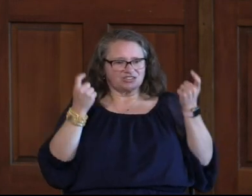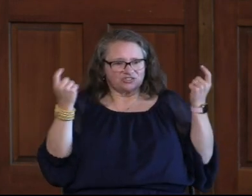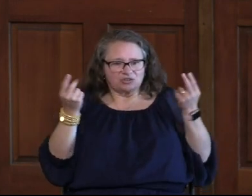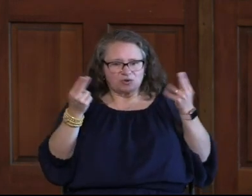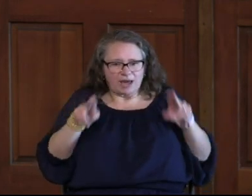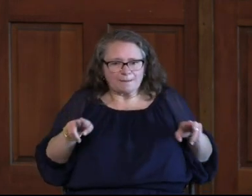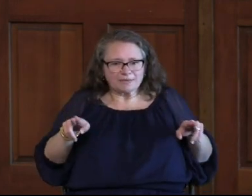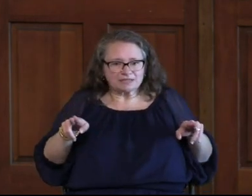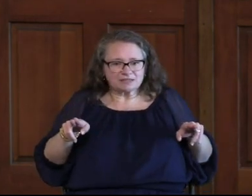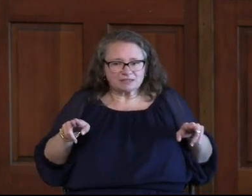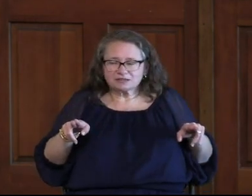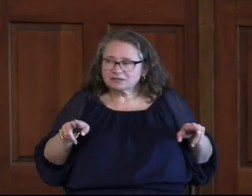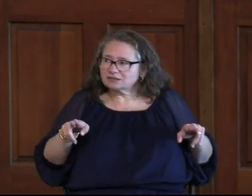Happened